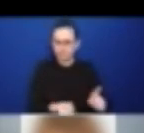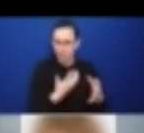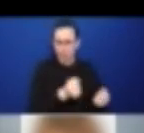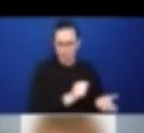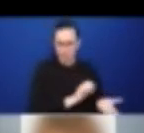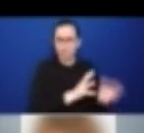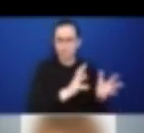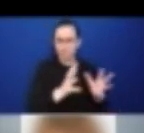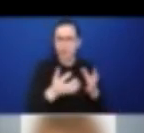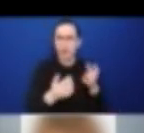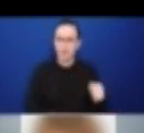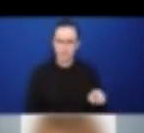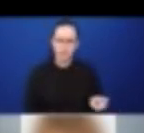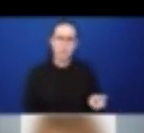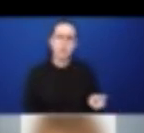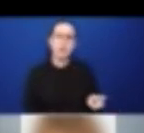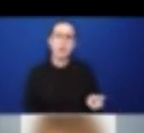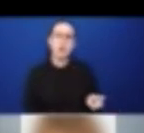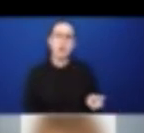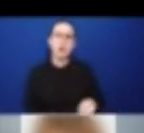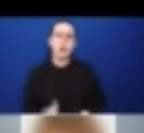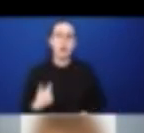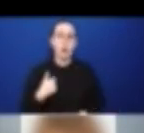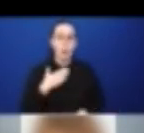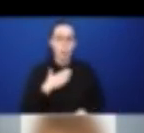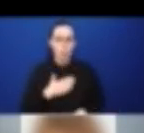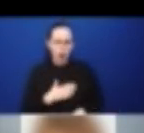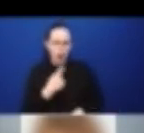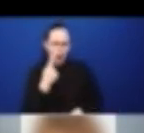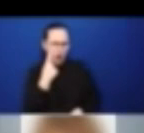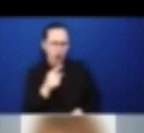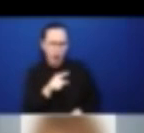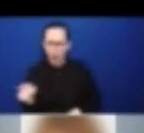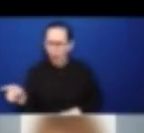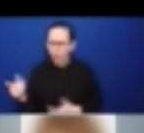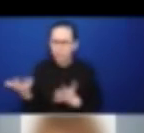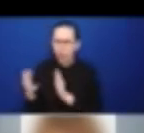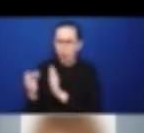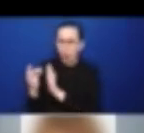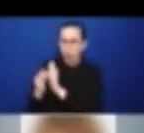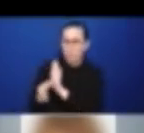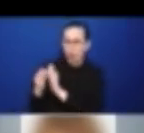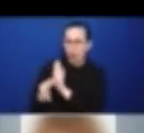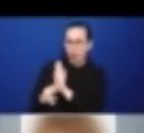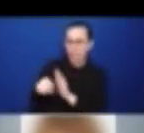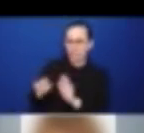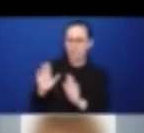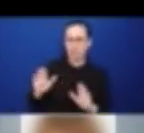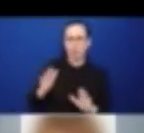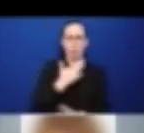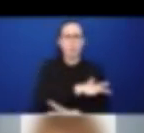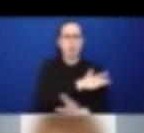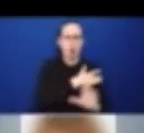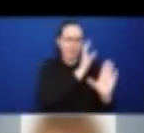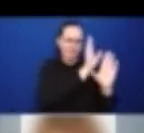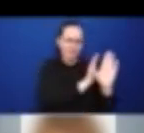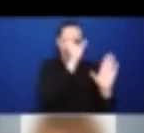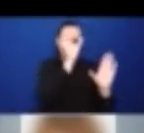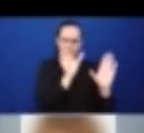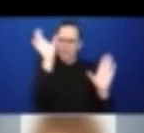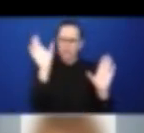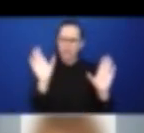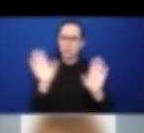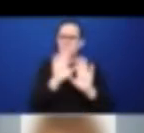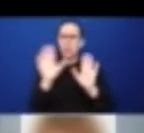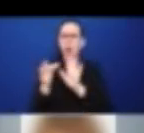then identify which were the policies that were done by the provinces in Canada and also what are the families needs